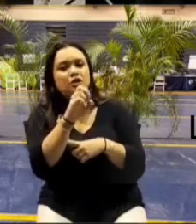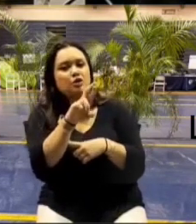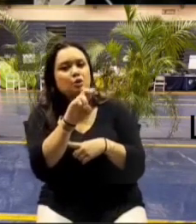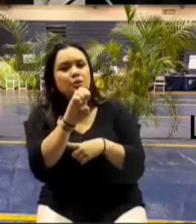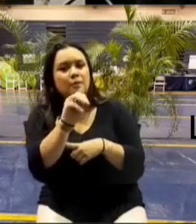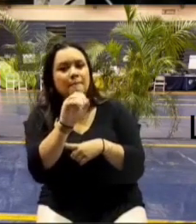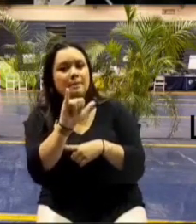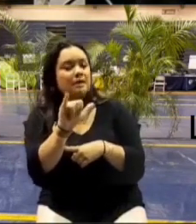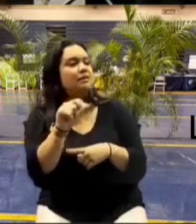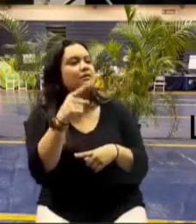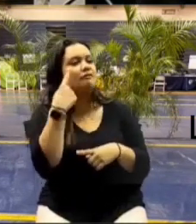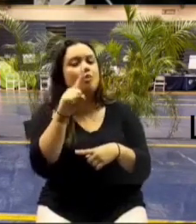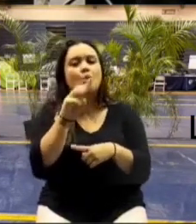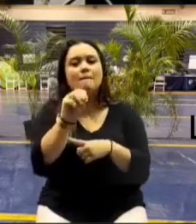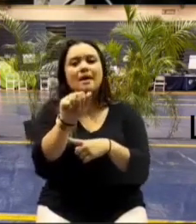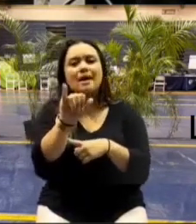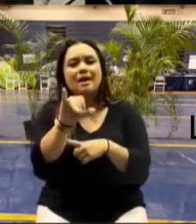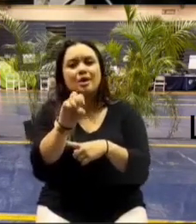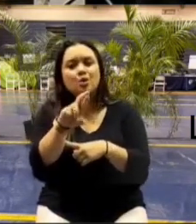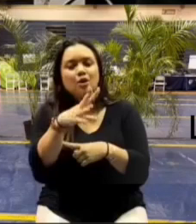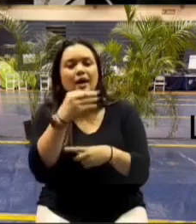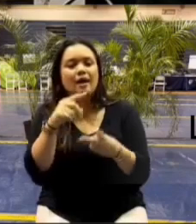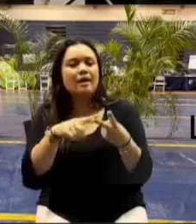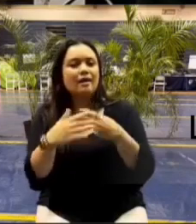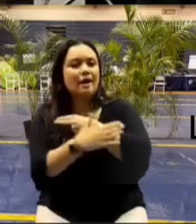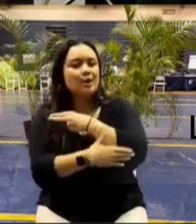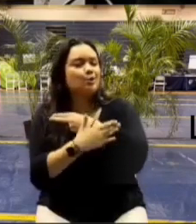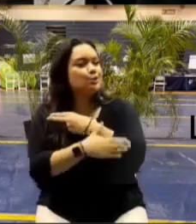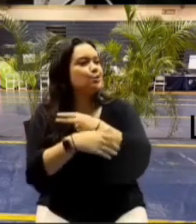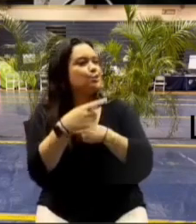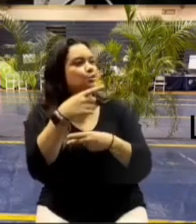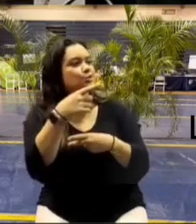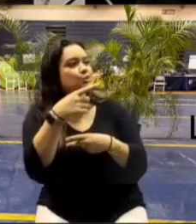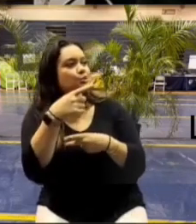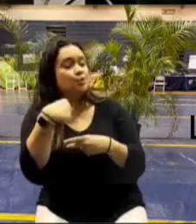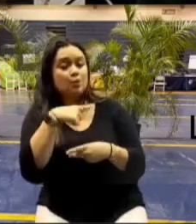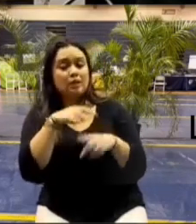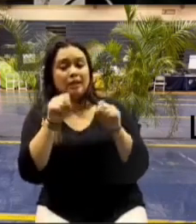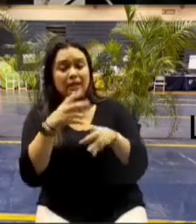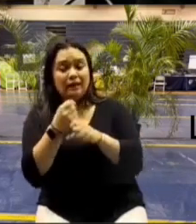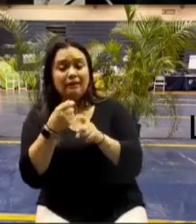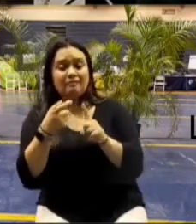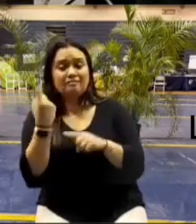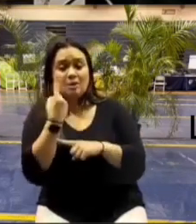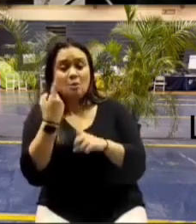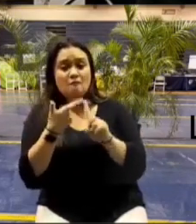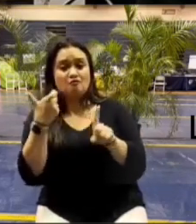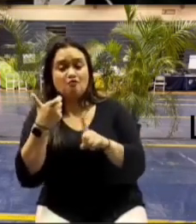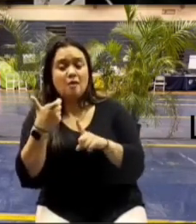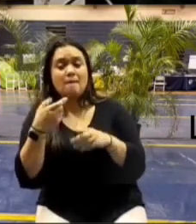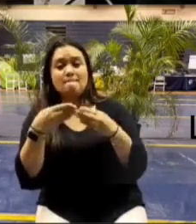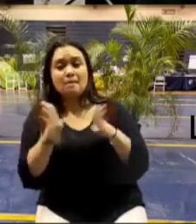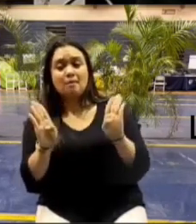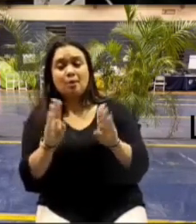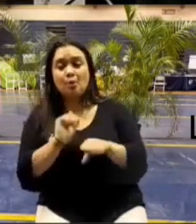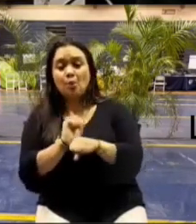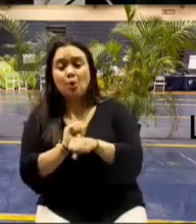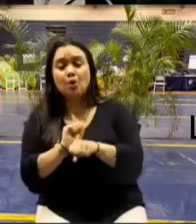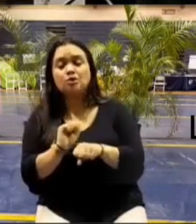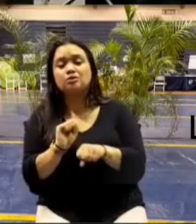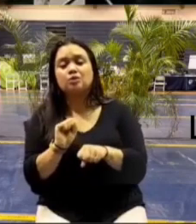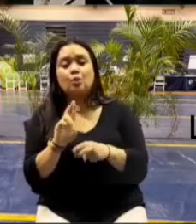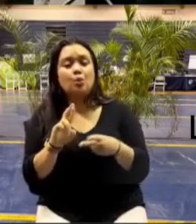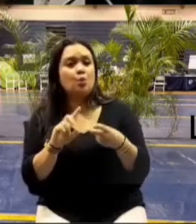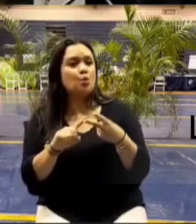county uh can we get somebody from either public works i know jordan's been here a few times more